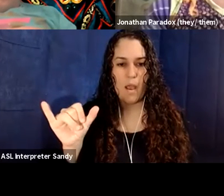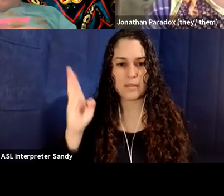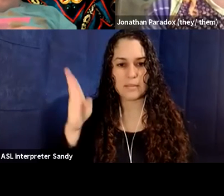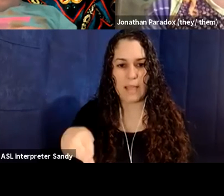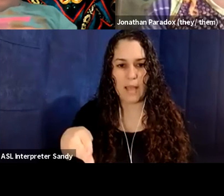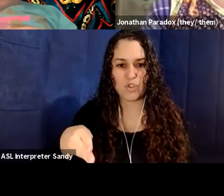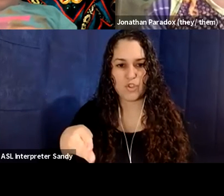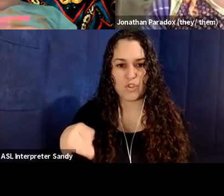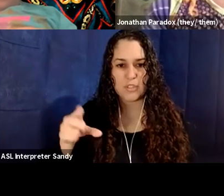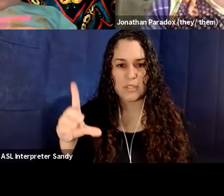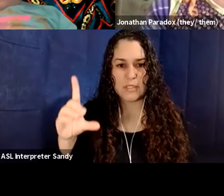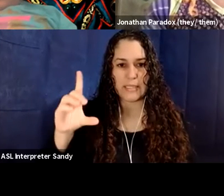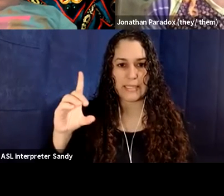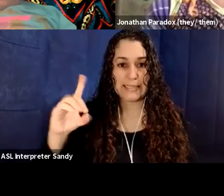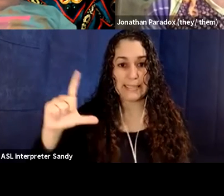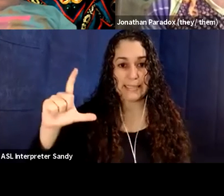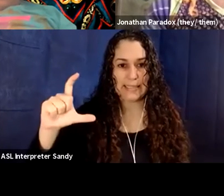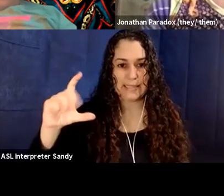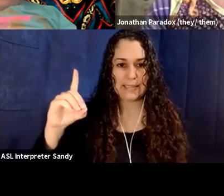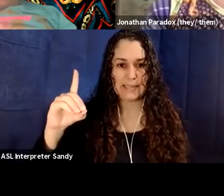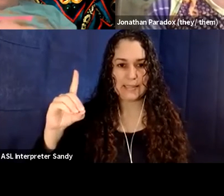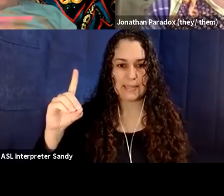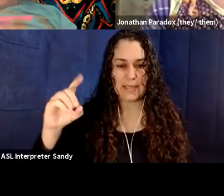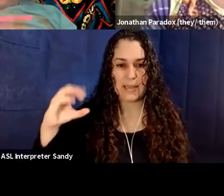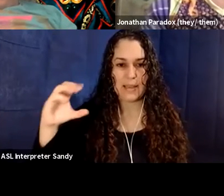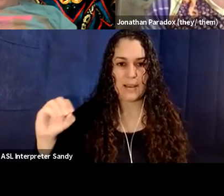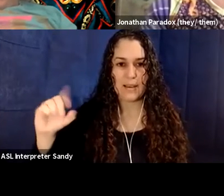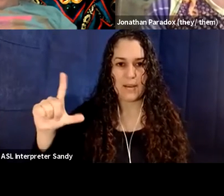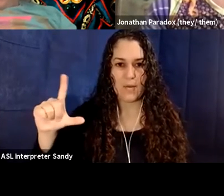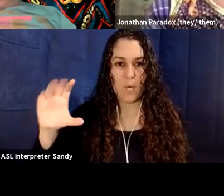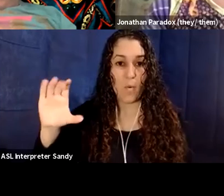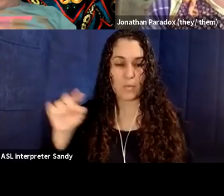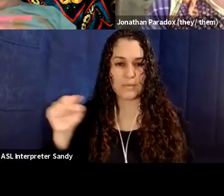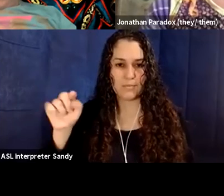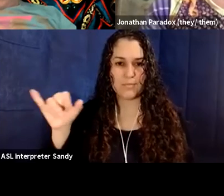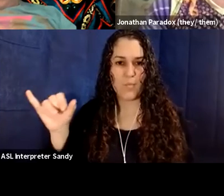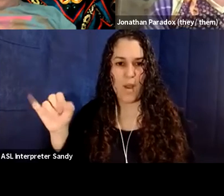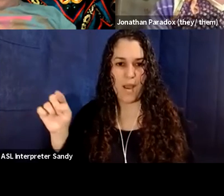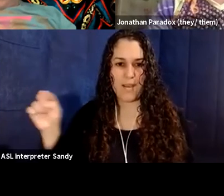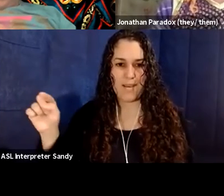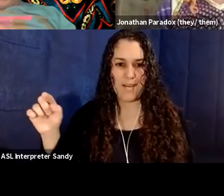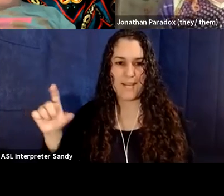D dash capital Y dash capital S in scholarship.